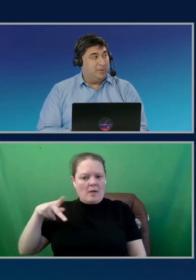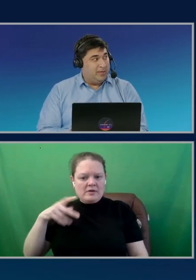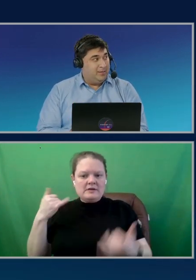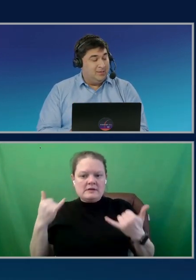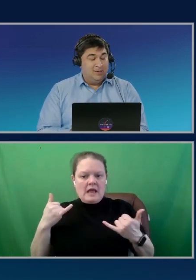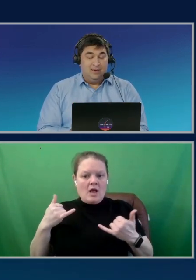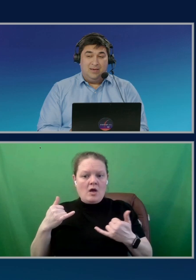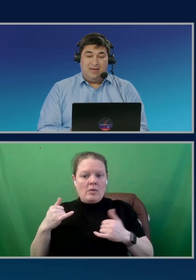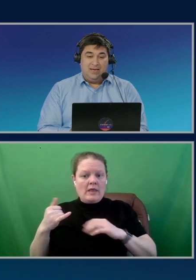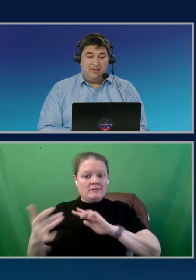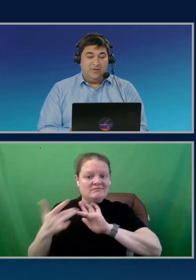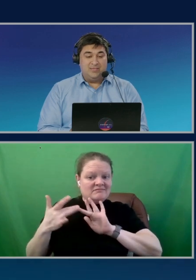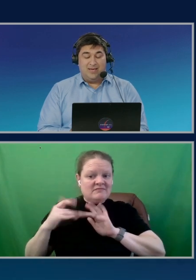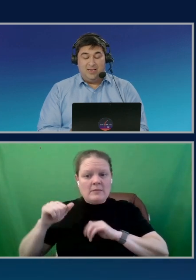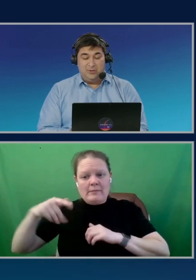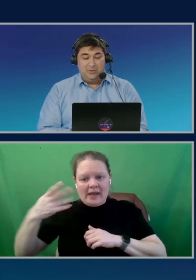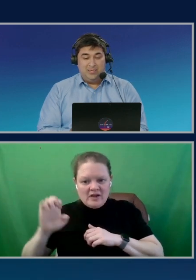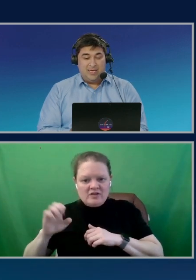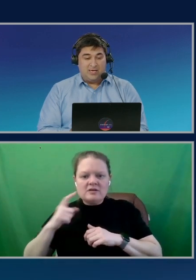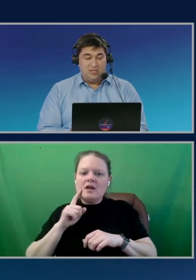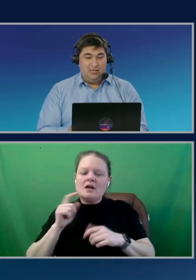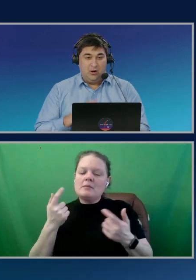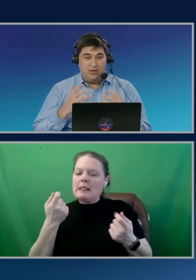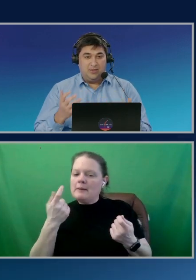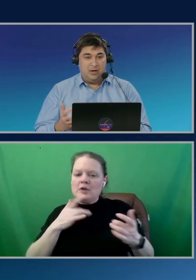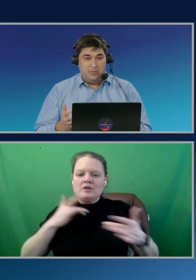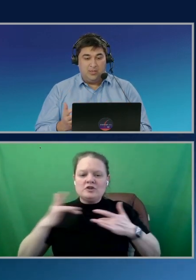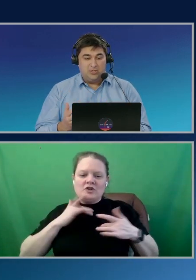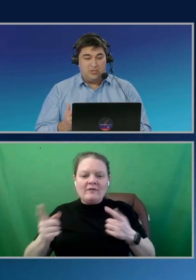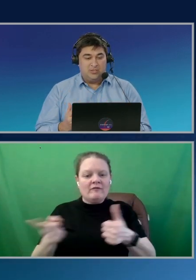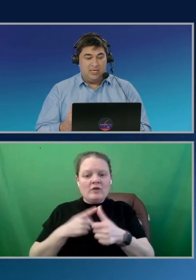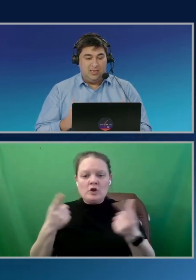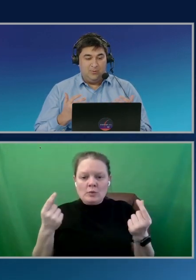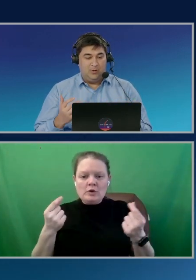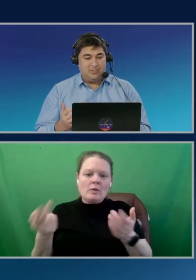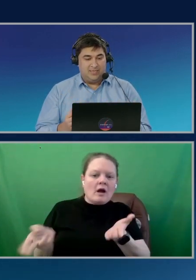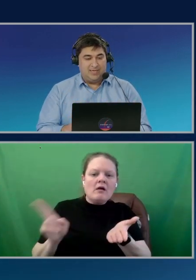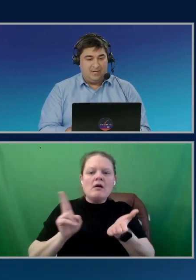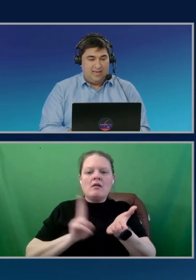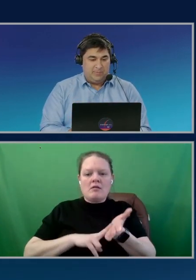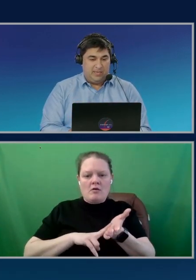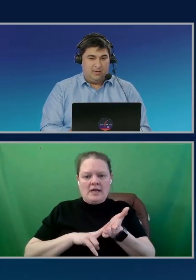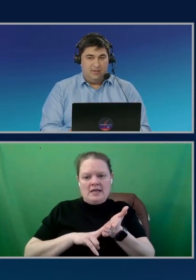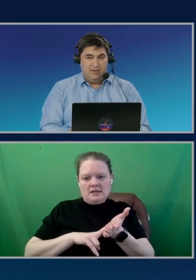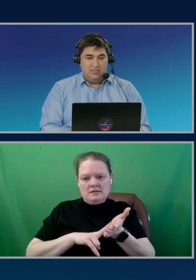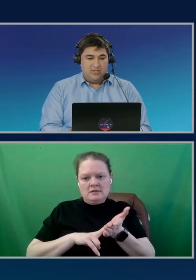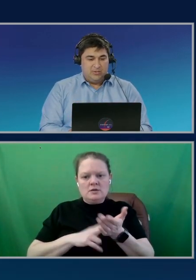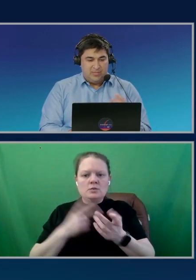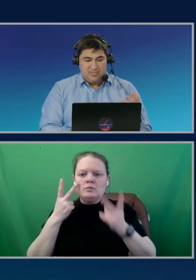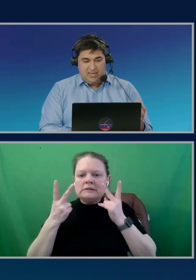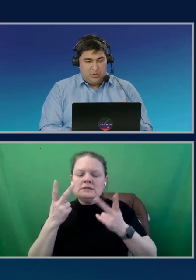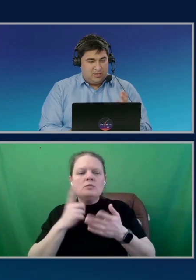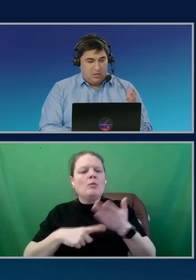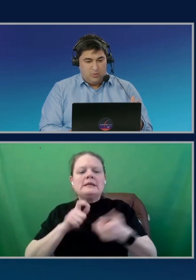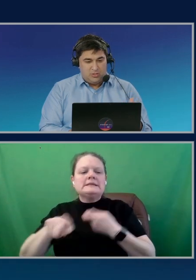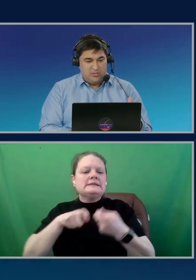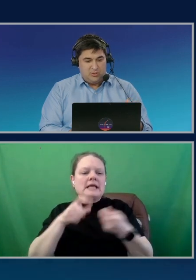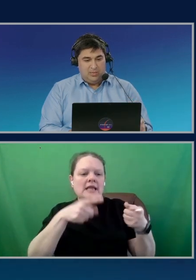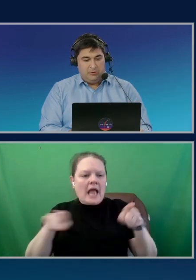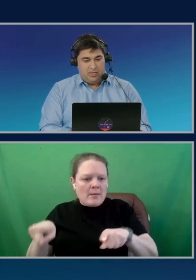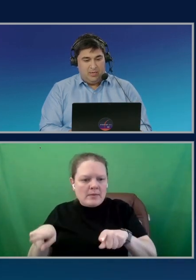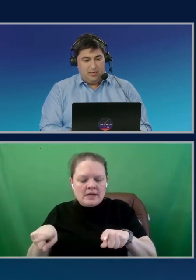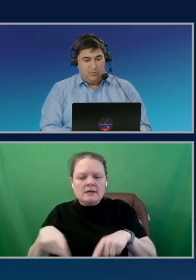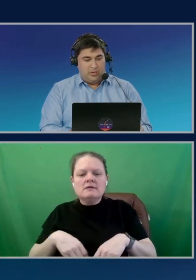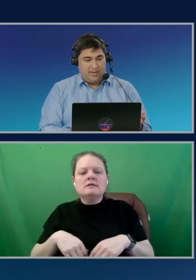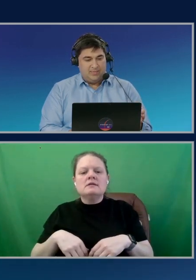I'm a little bit worried. And the first thing I do is I actually log into CloudWatch to see what's exactly happening. So as you can see, I'm on the CloudWatch